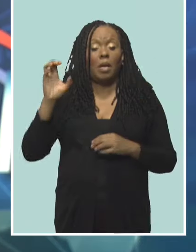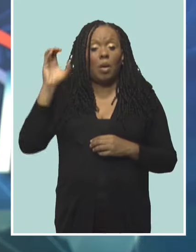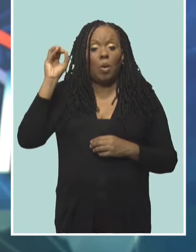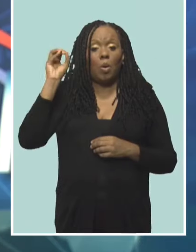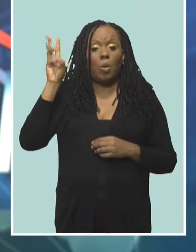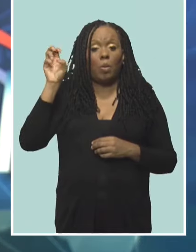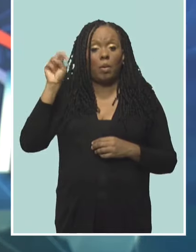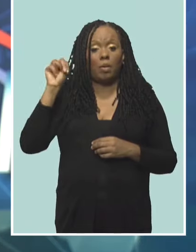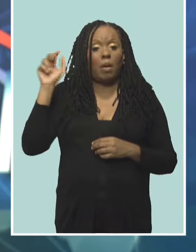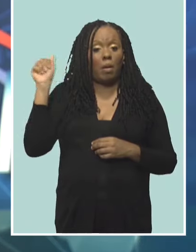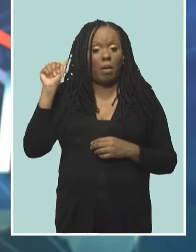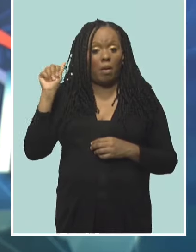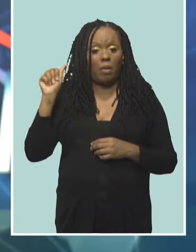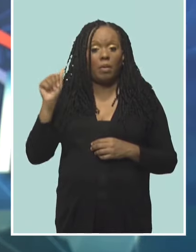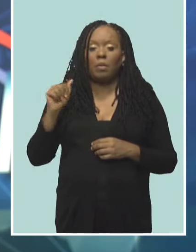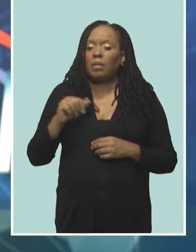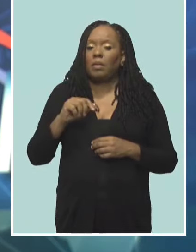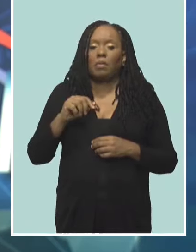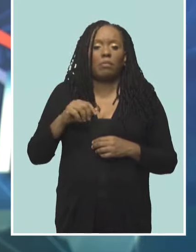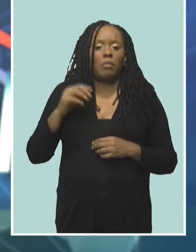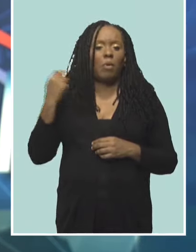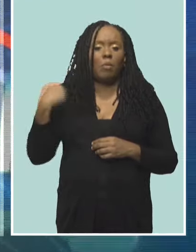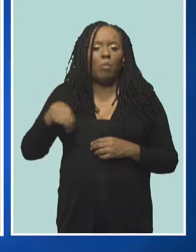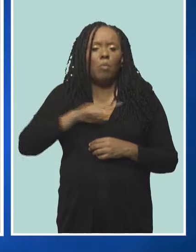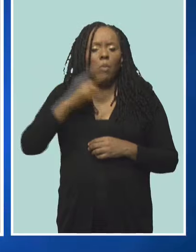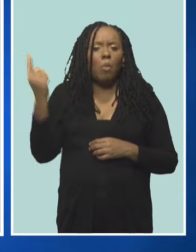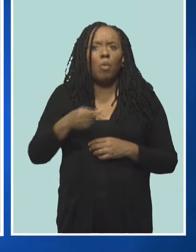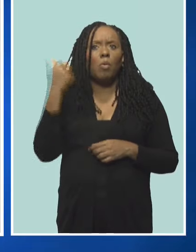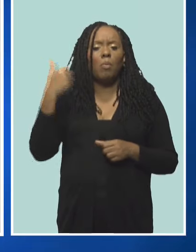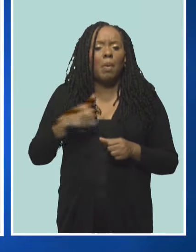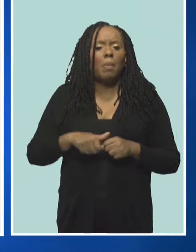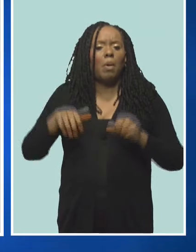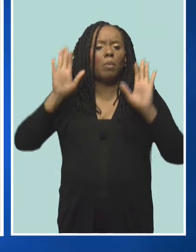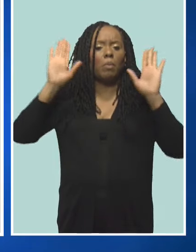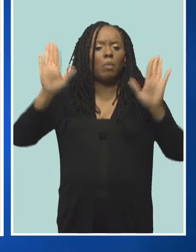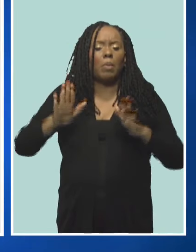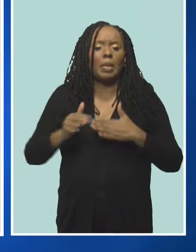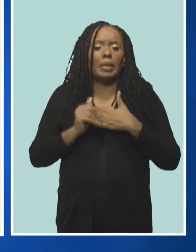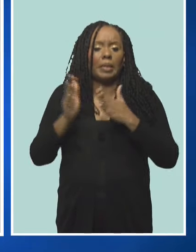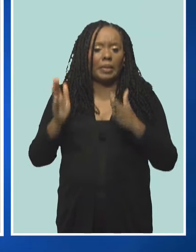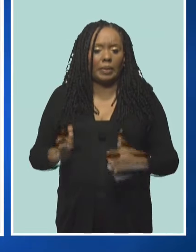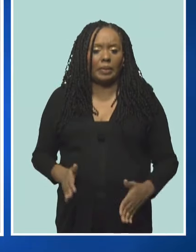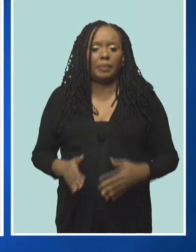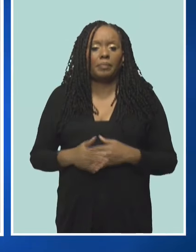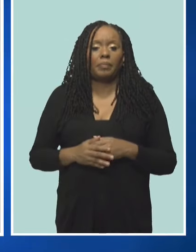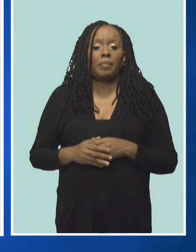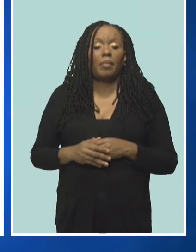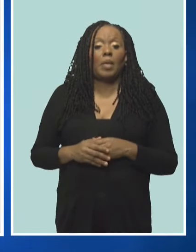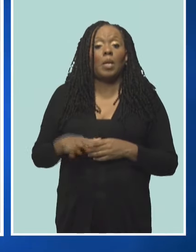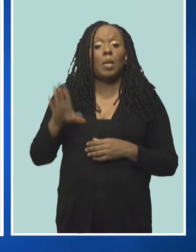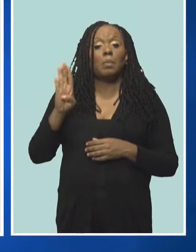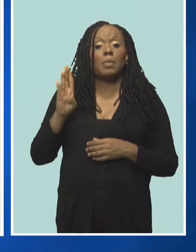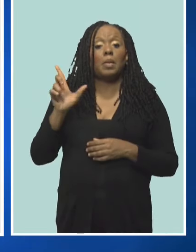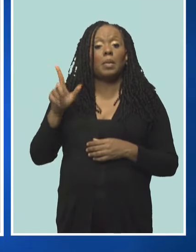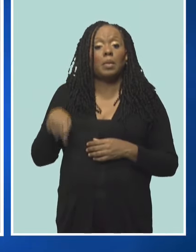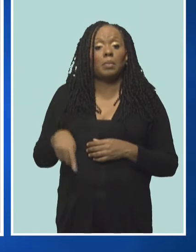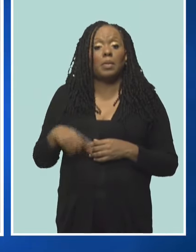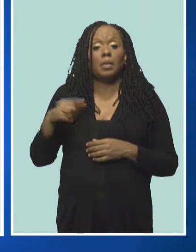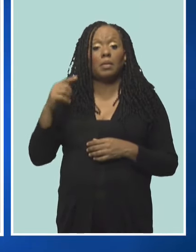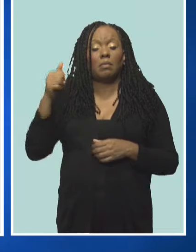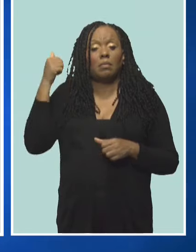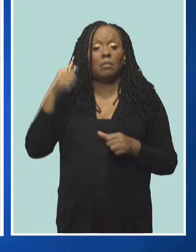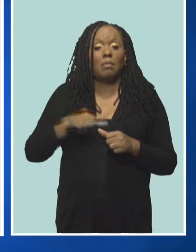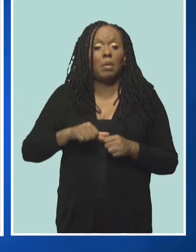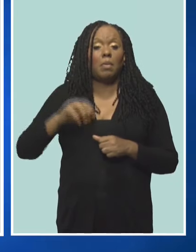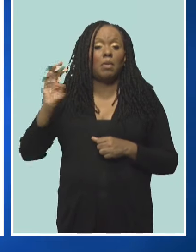remembered as one of Barbados' greatest leaders. The description by the Barbados Labour Party, which he led, comes as it commemorates